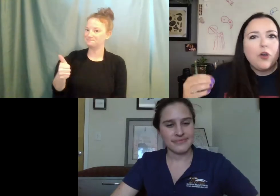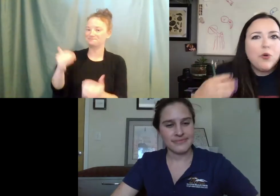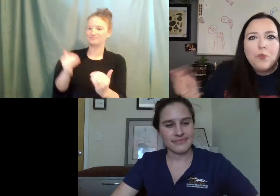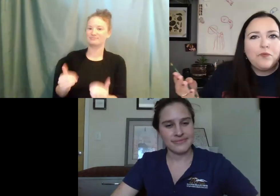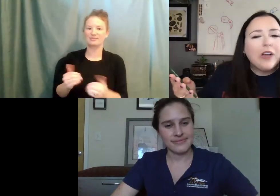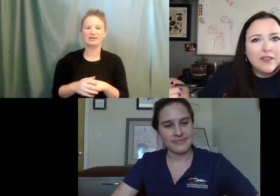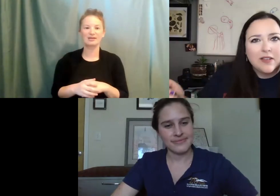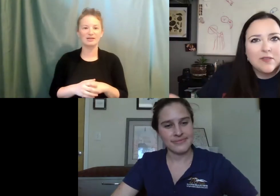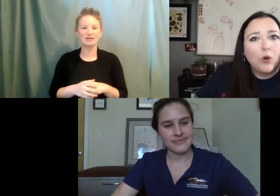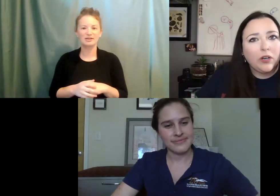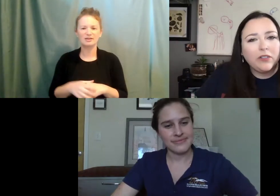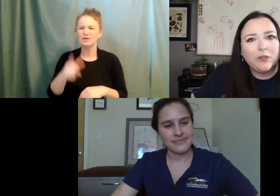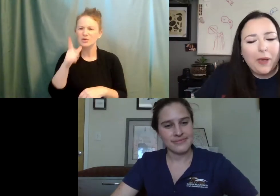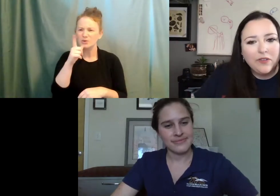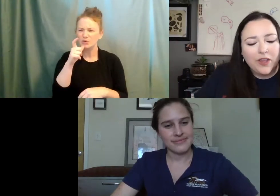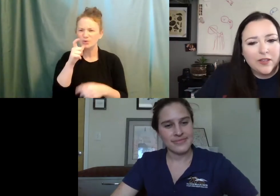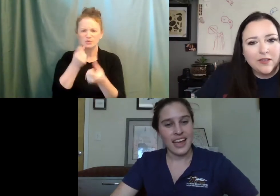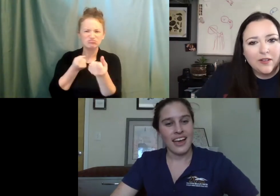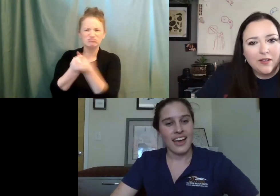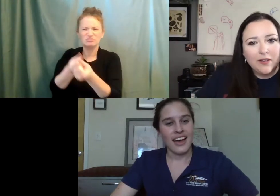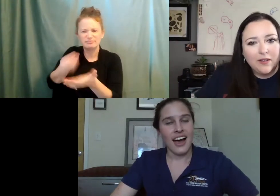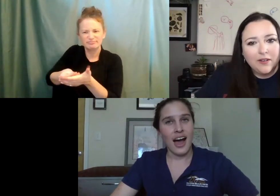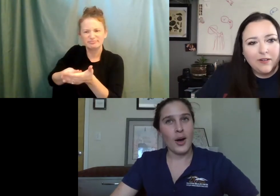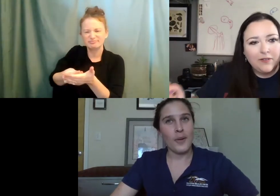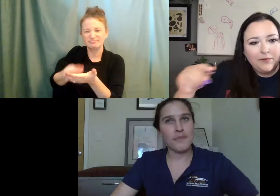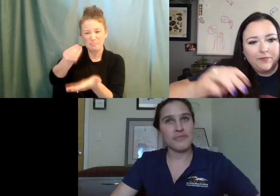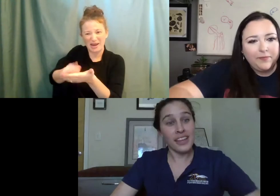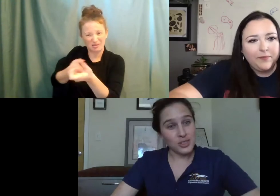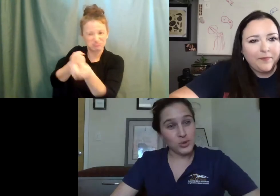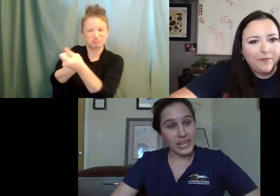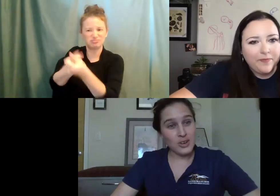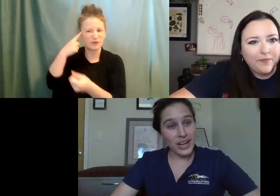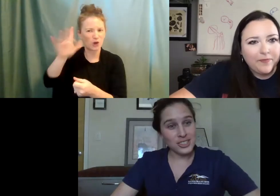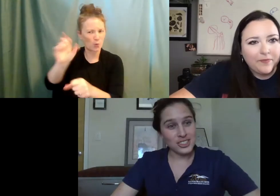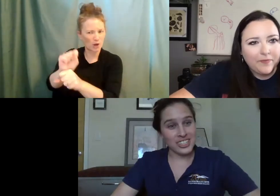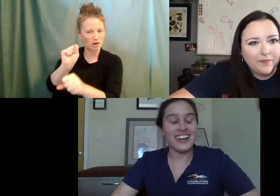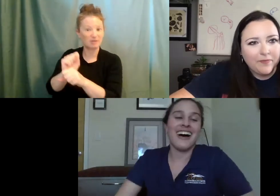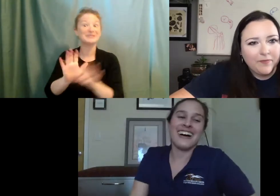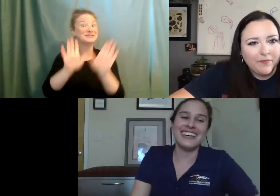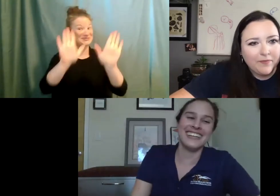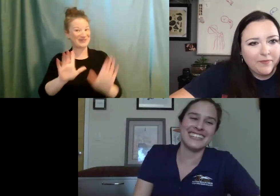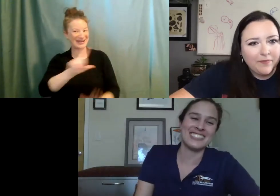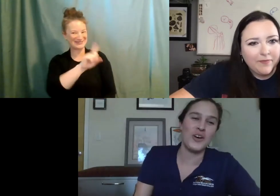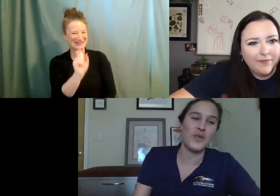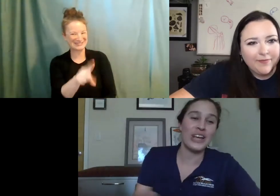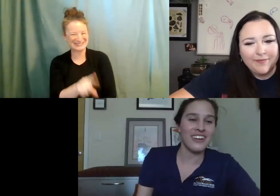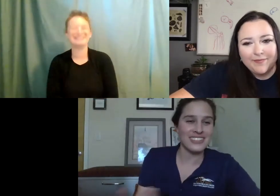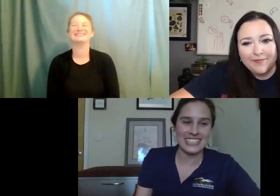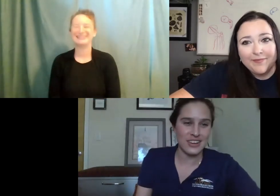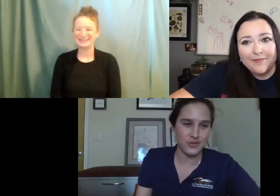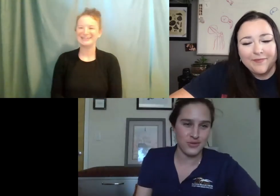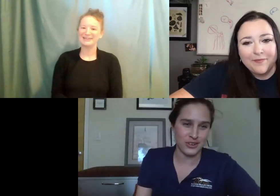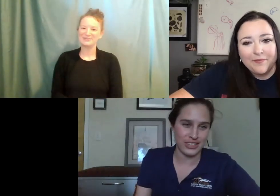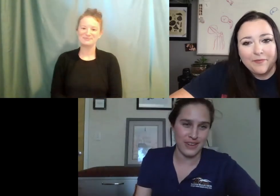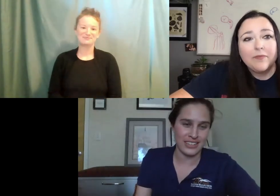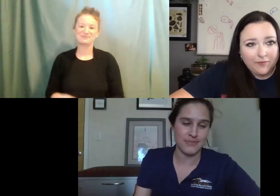know who funds this work, who pays for this? Um, that's a great question. Uh, so we are not